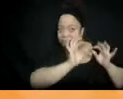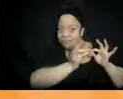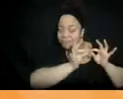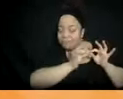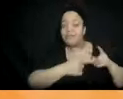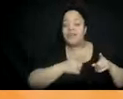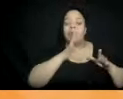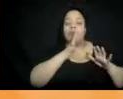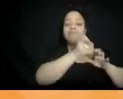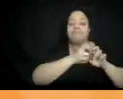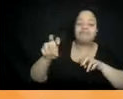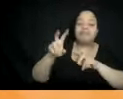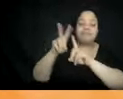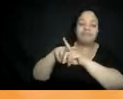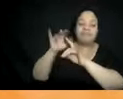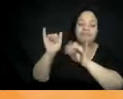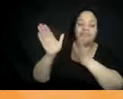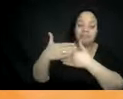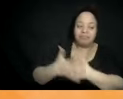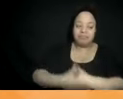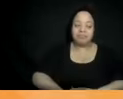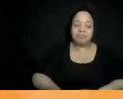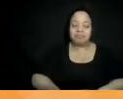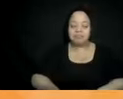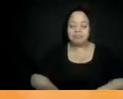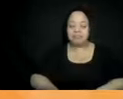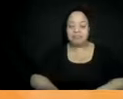All right. So we're going to put some of you in small groups.